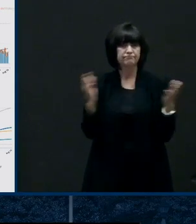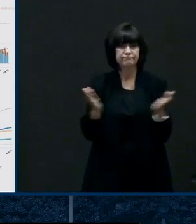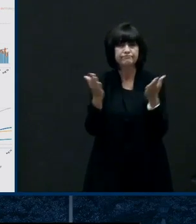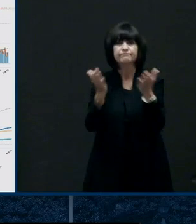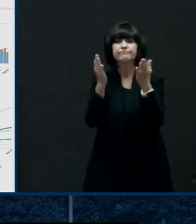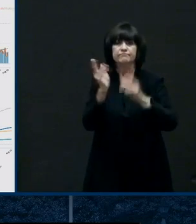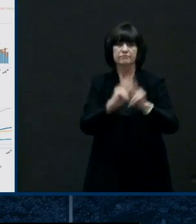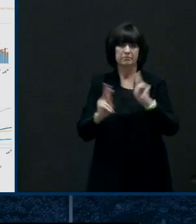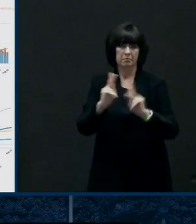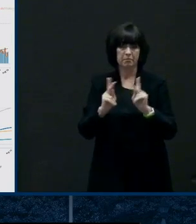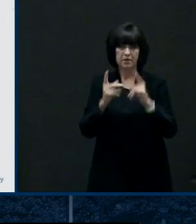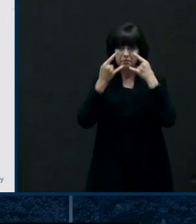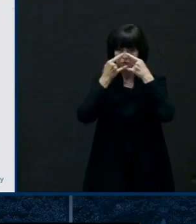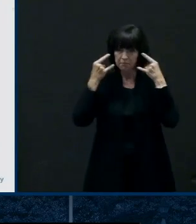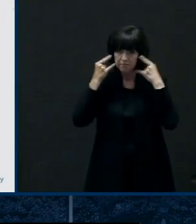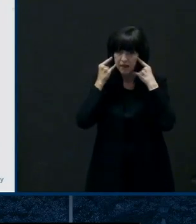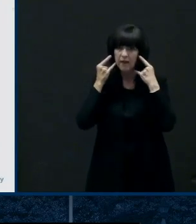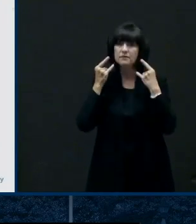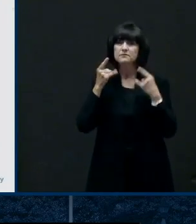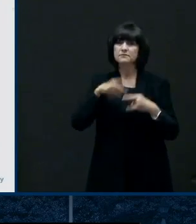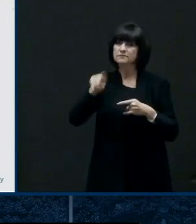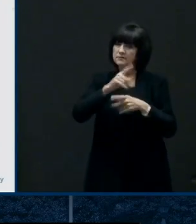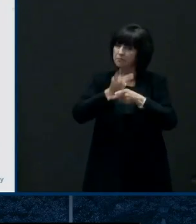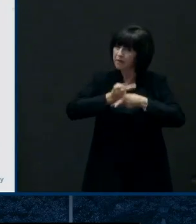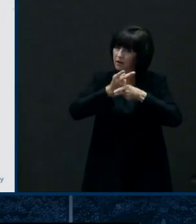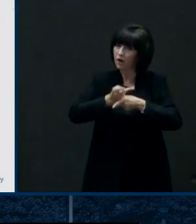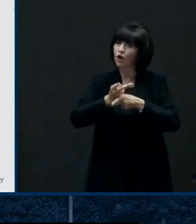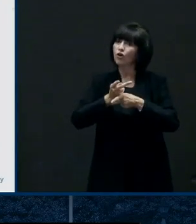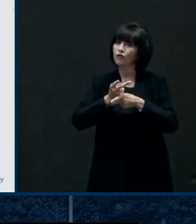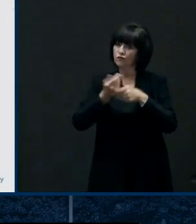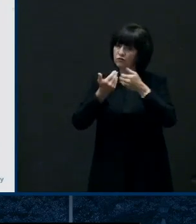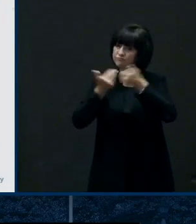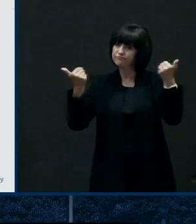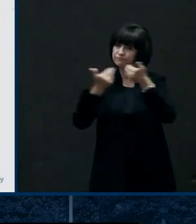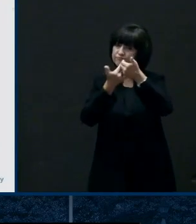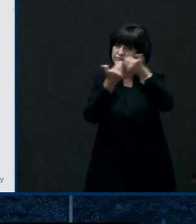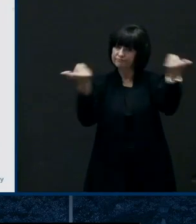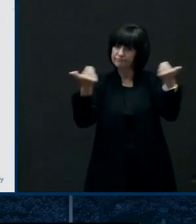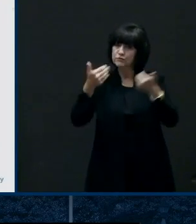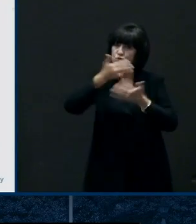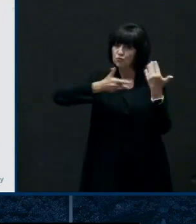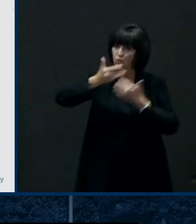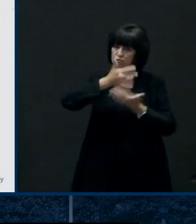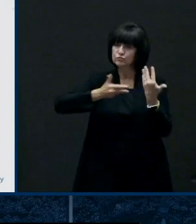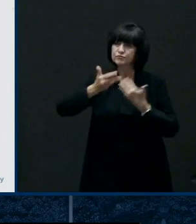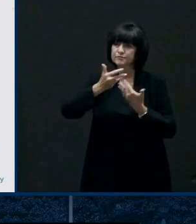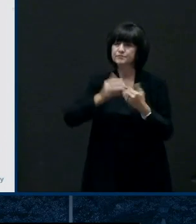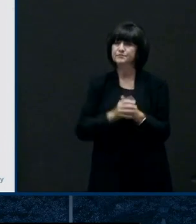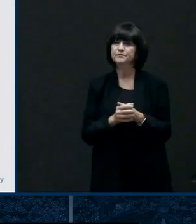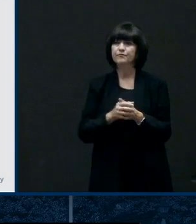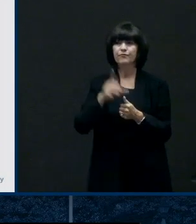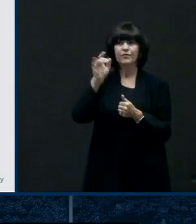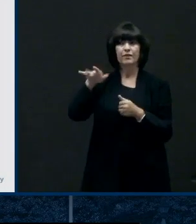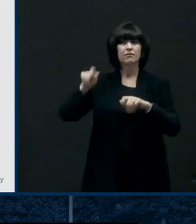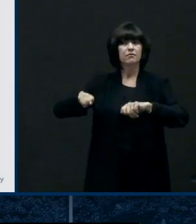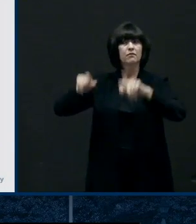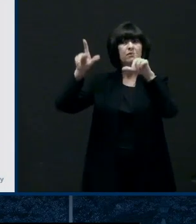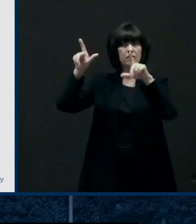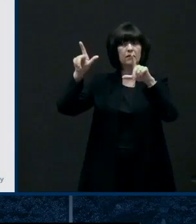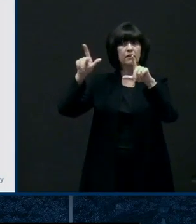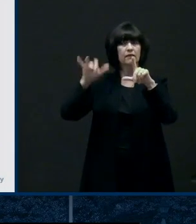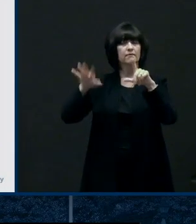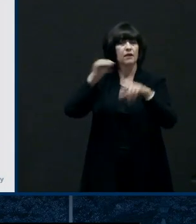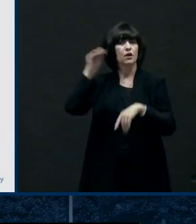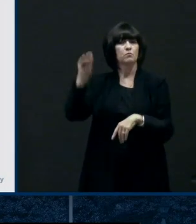wear masks and to to observe uh social distancing this chart uh is uh the percentage of persons who